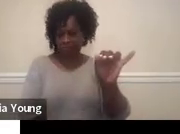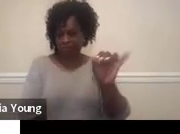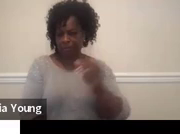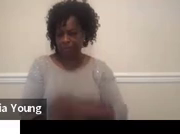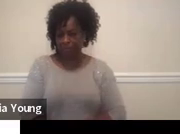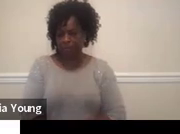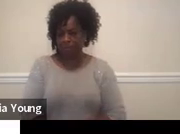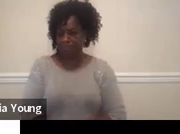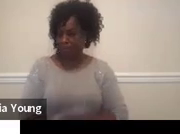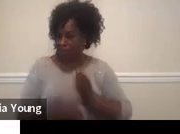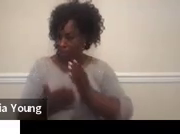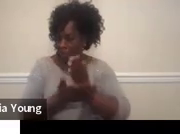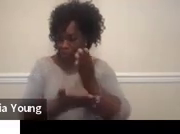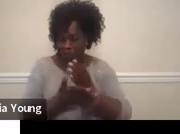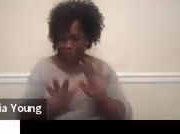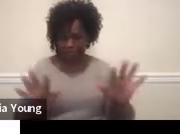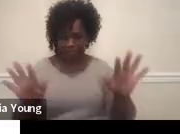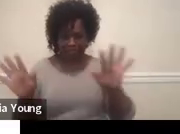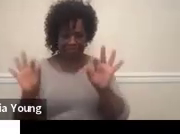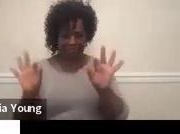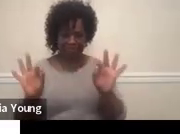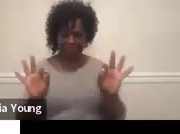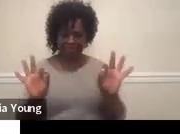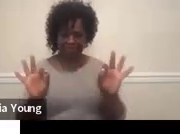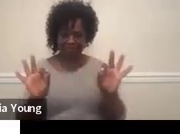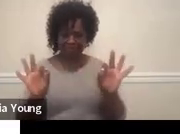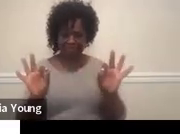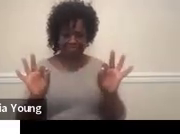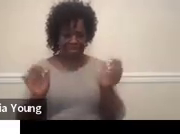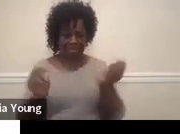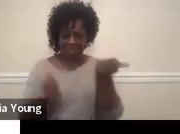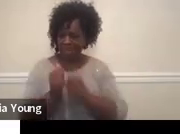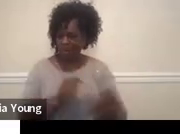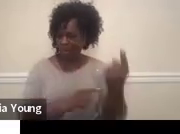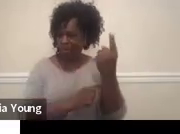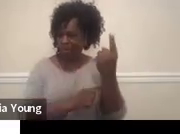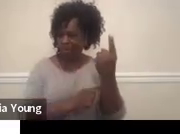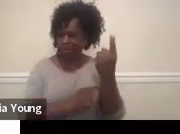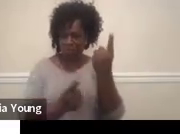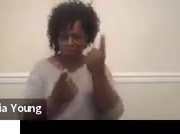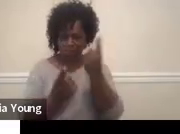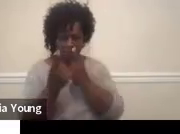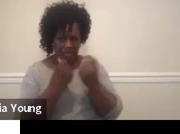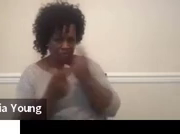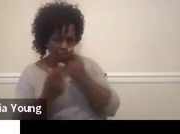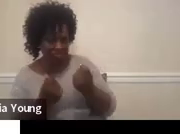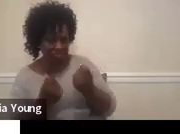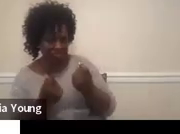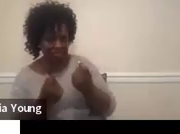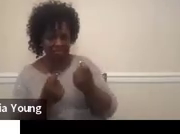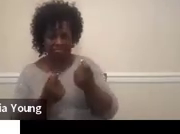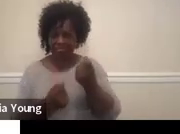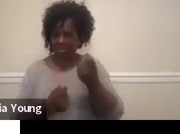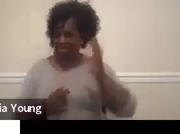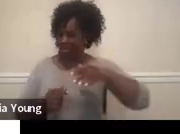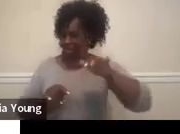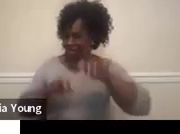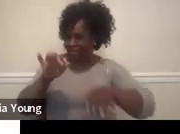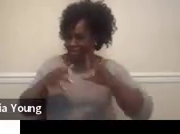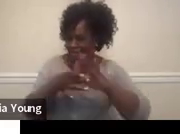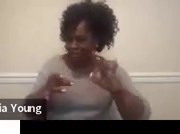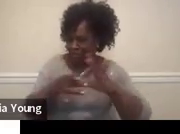All right. Does anyone have any questions that didn't make it into the chat box?